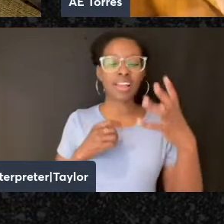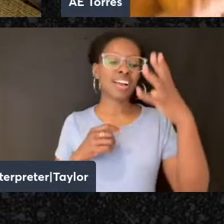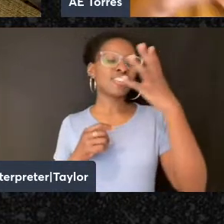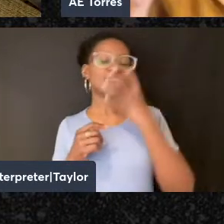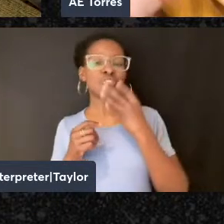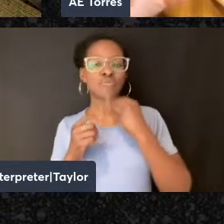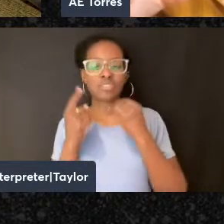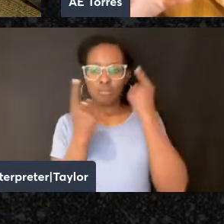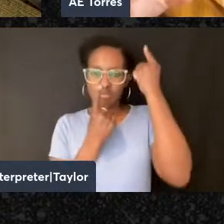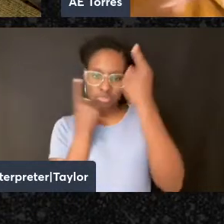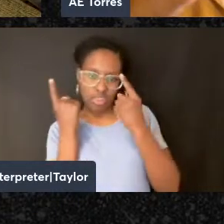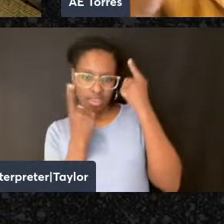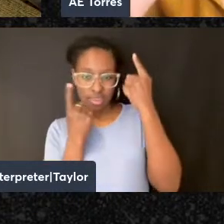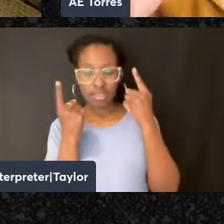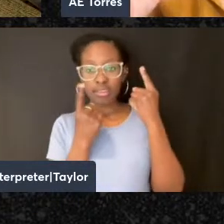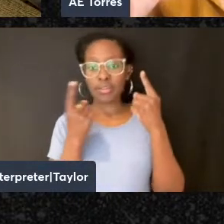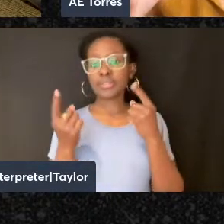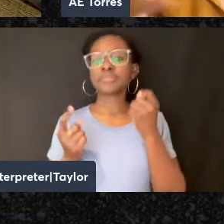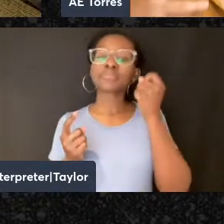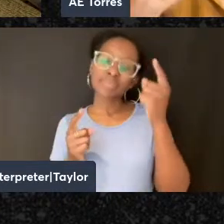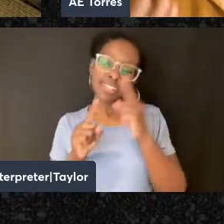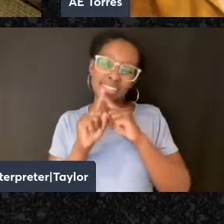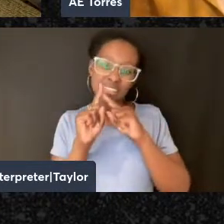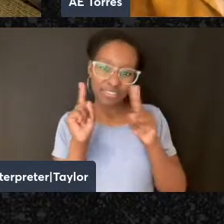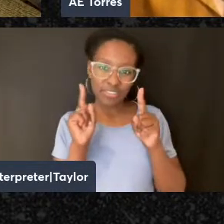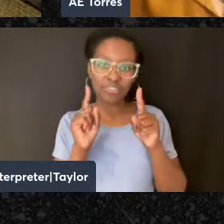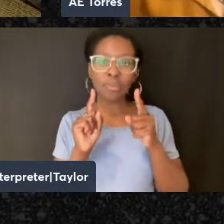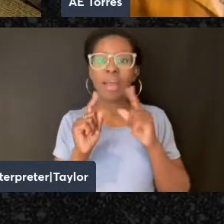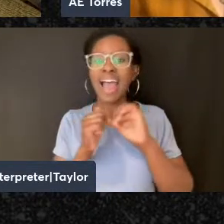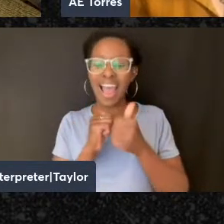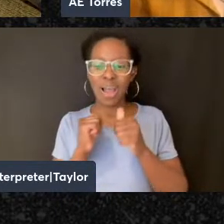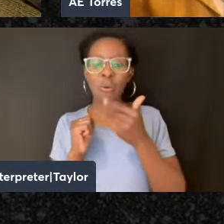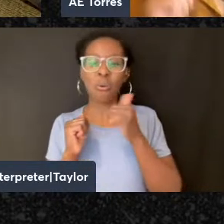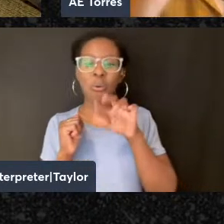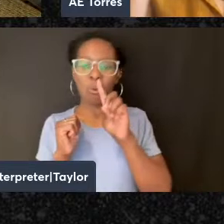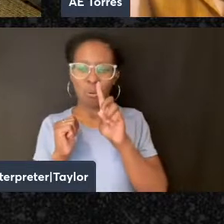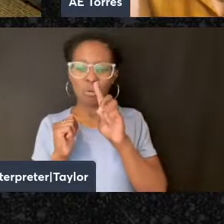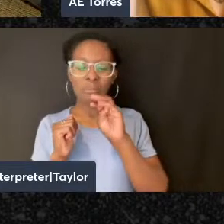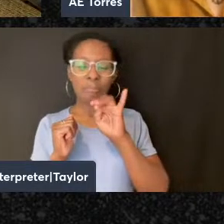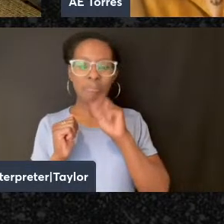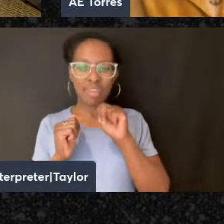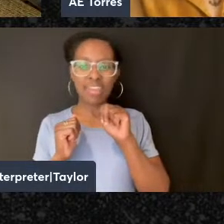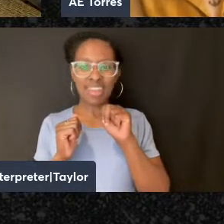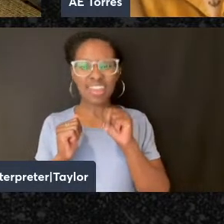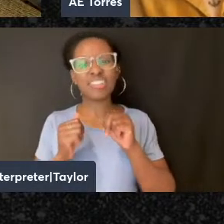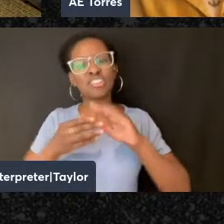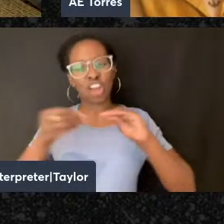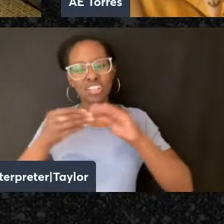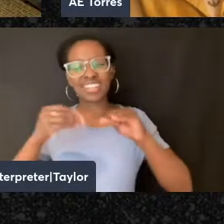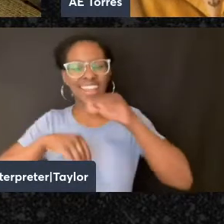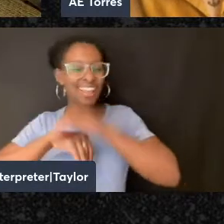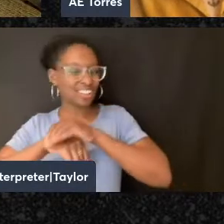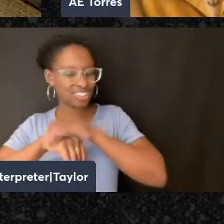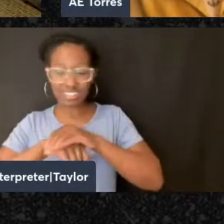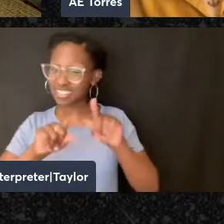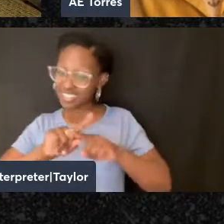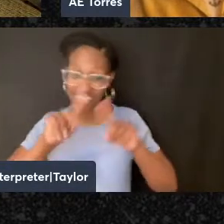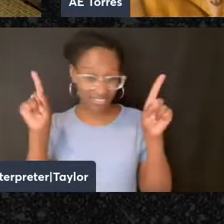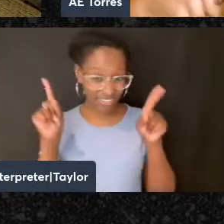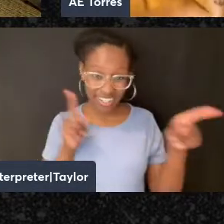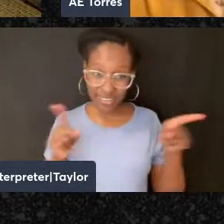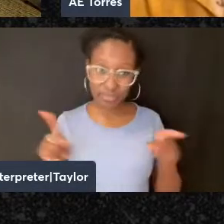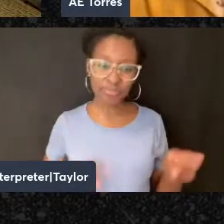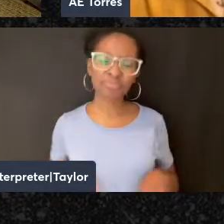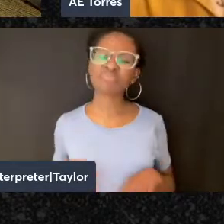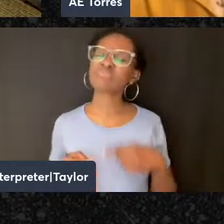which, by the way, is very different from the way Goldman speaks in English. Now, that's interesting. And I'm going to follow up with one of the